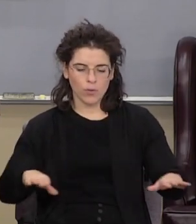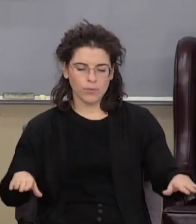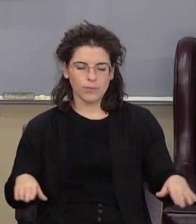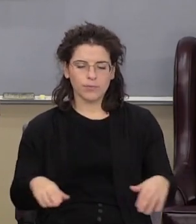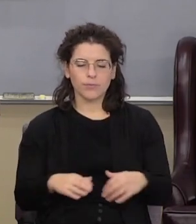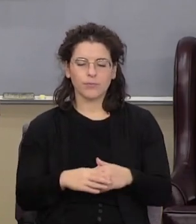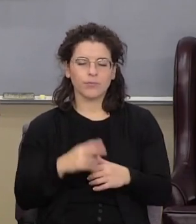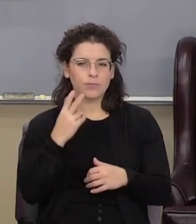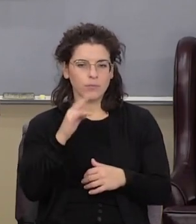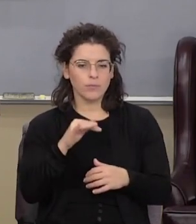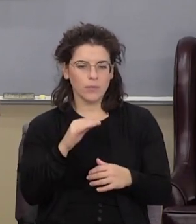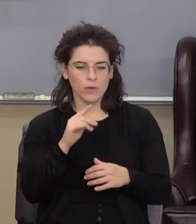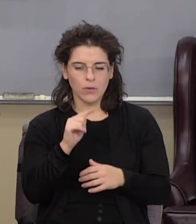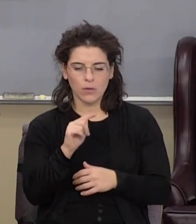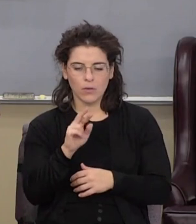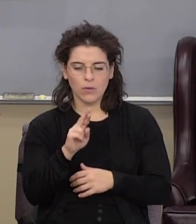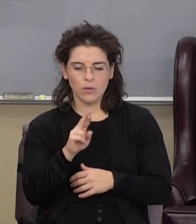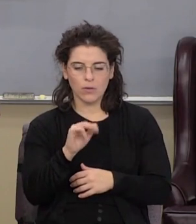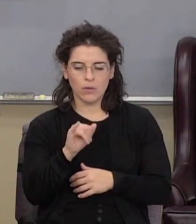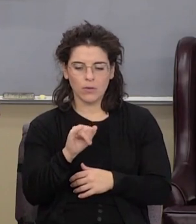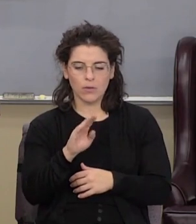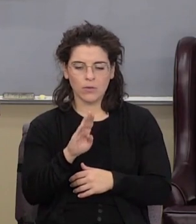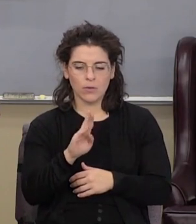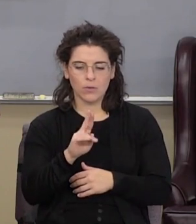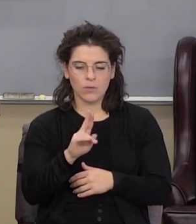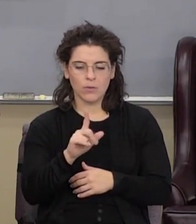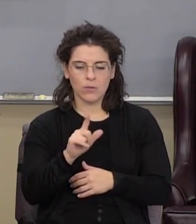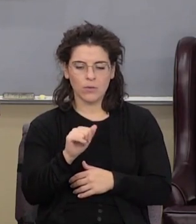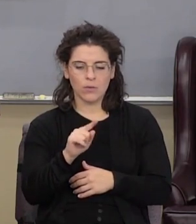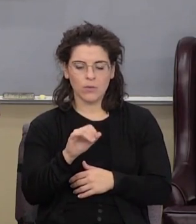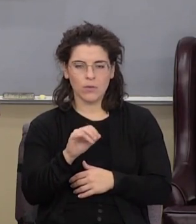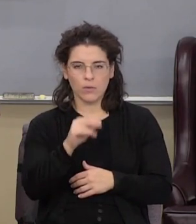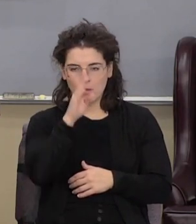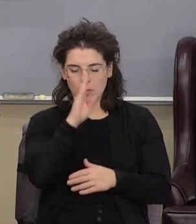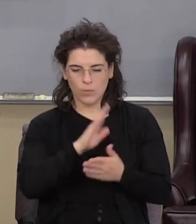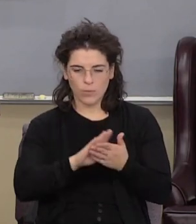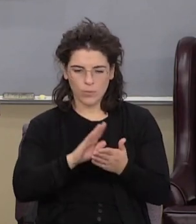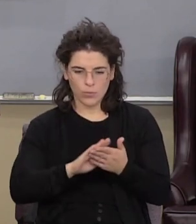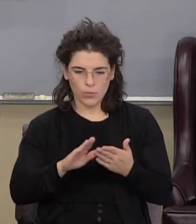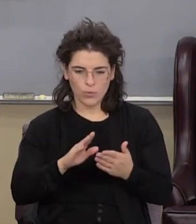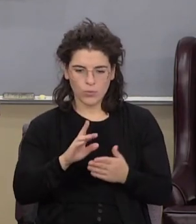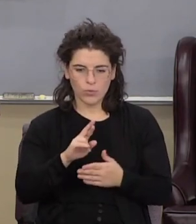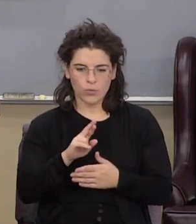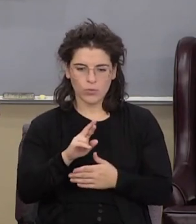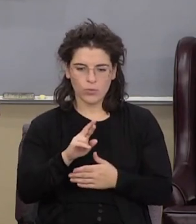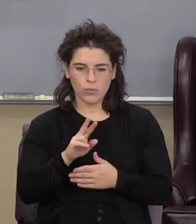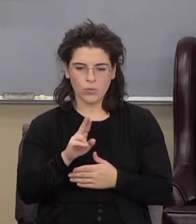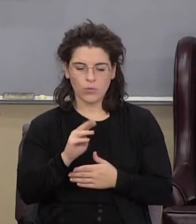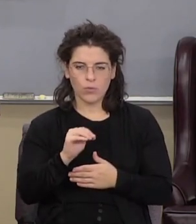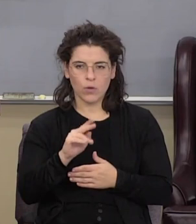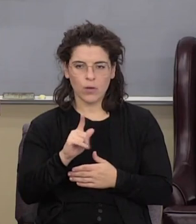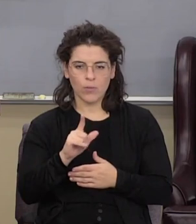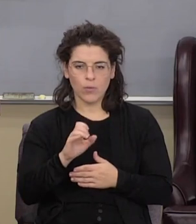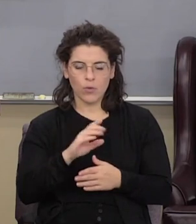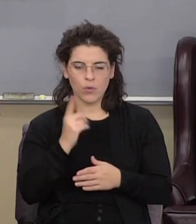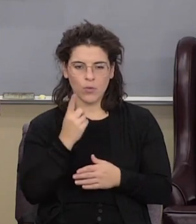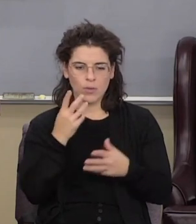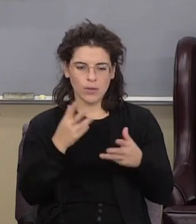you see that's what the tribulation is about God is going to purge out the rebel out of the nation Israel and only leave the believers